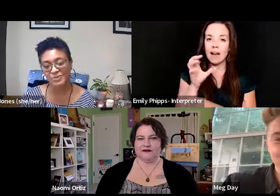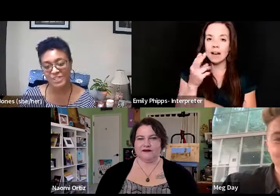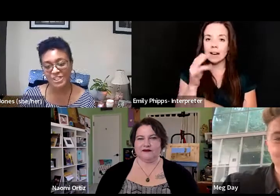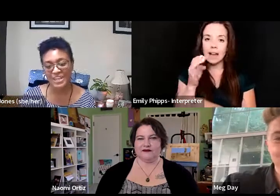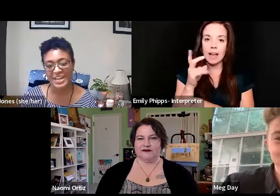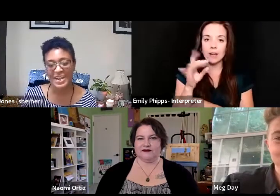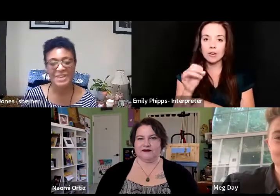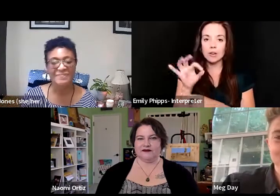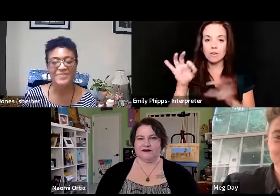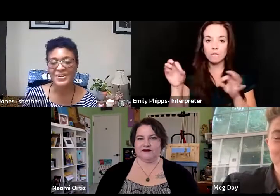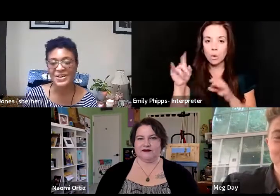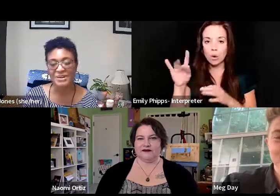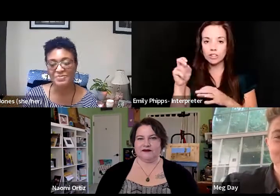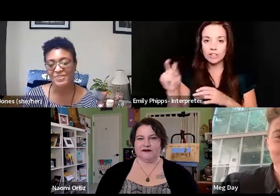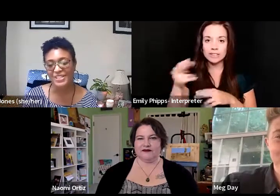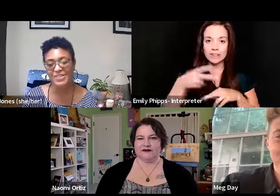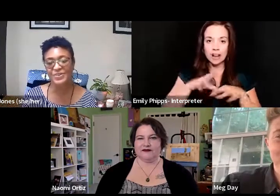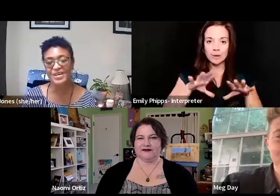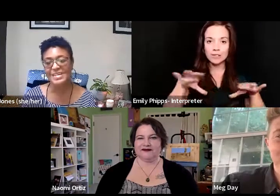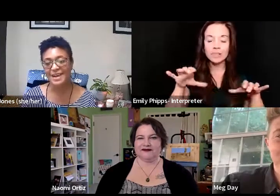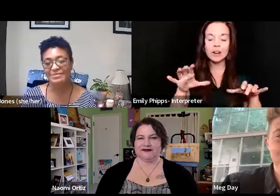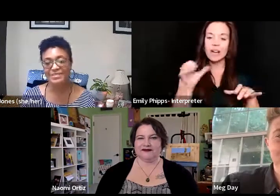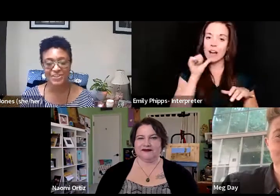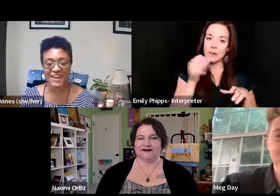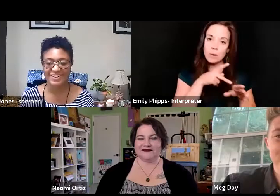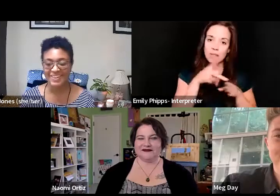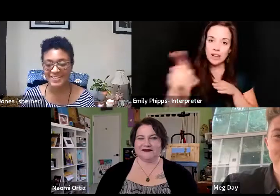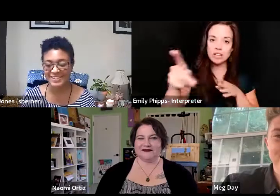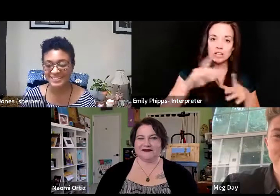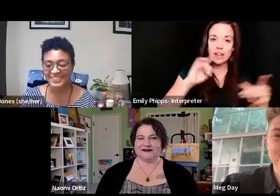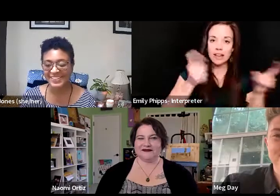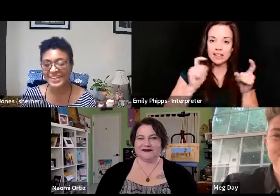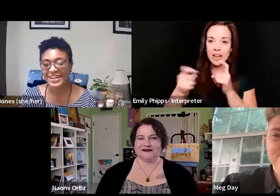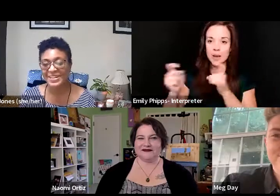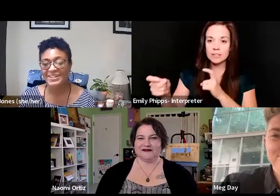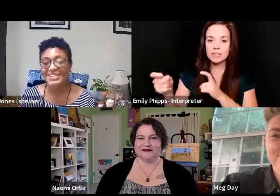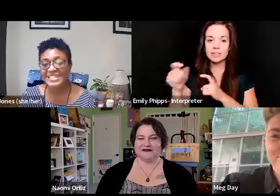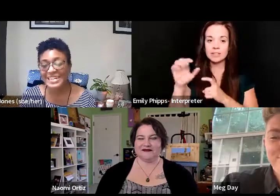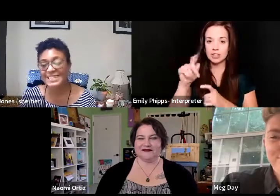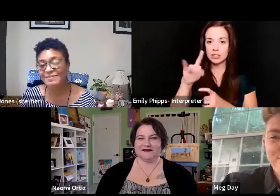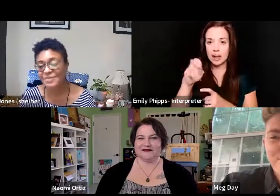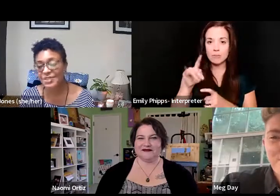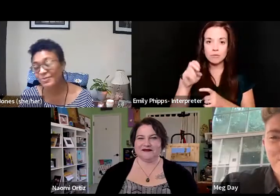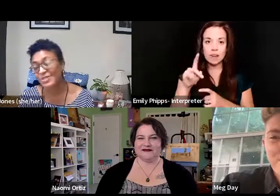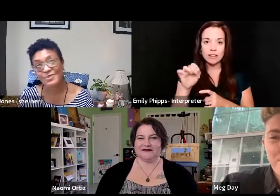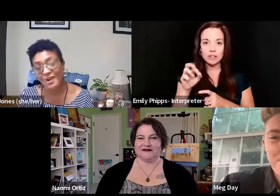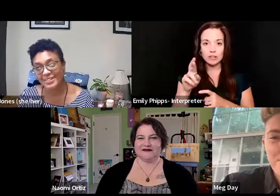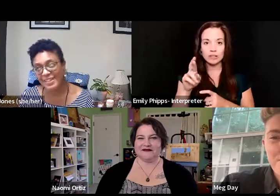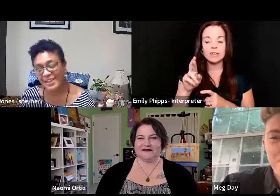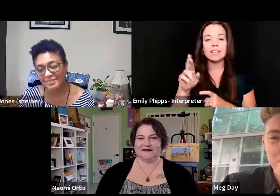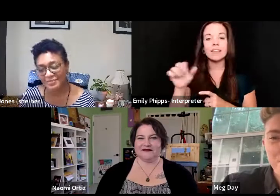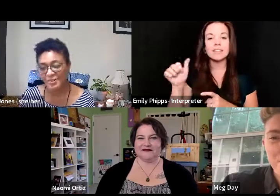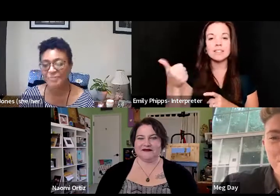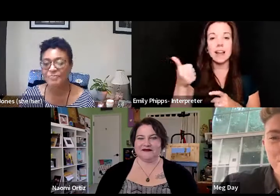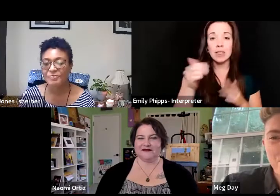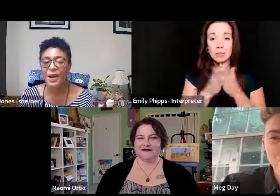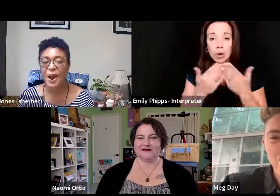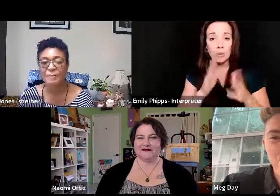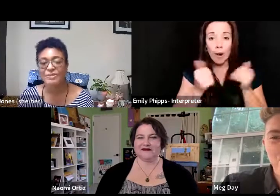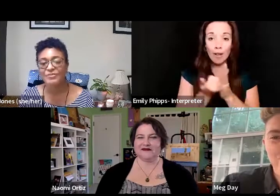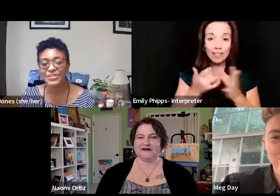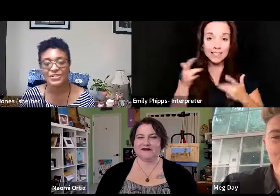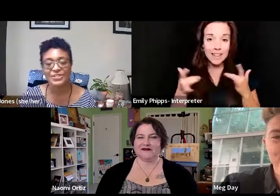couch witch and a very unprofessional adaptive trike writer. Their 10th book, which we're all excited for,